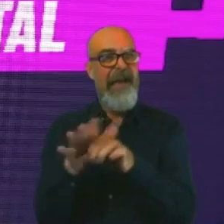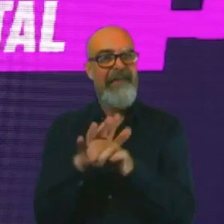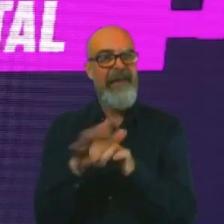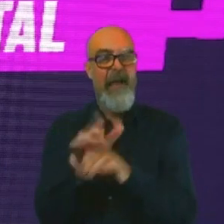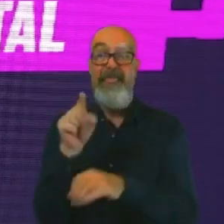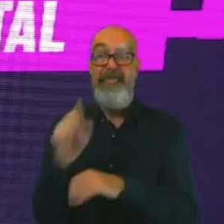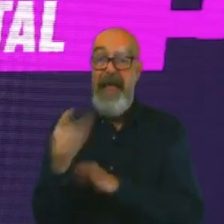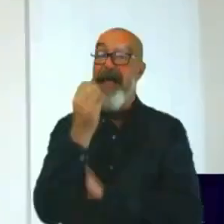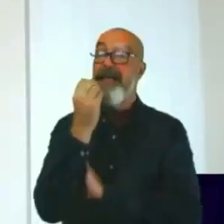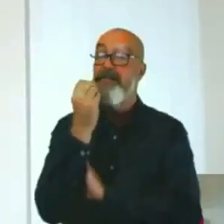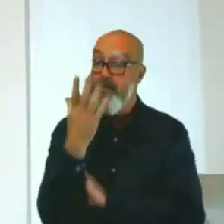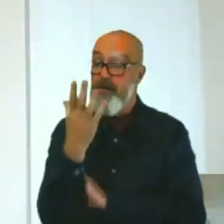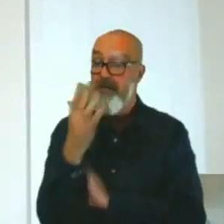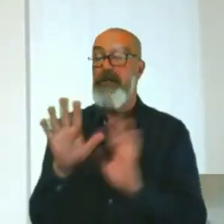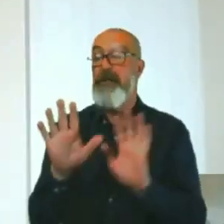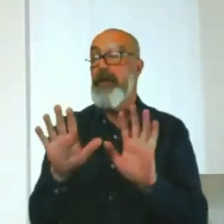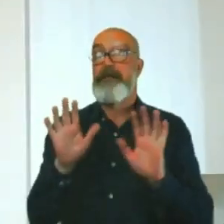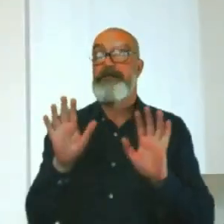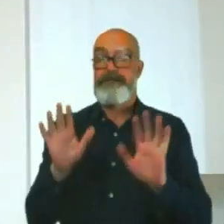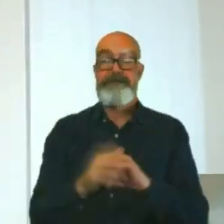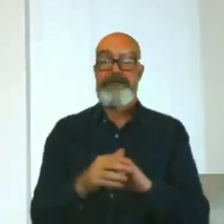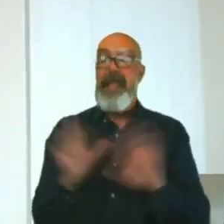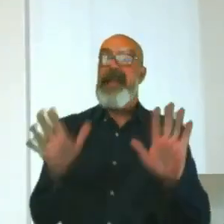about Sussex now. We'll never get off the call.